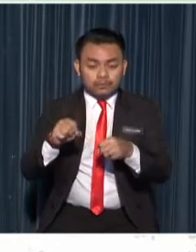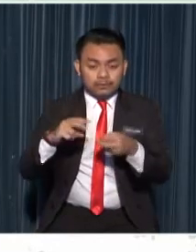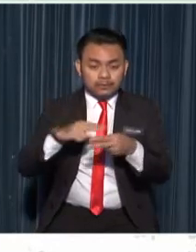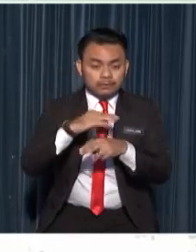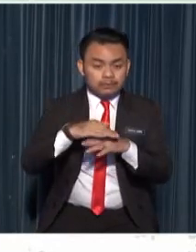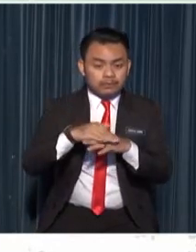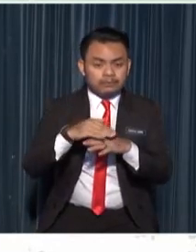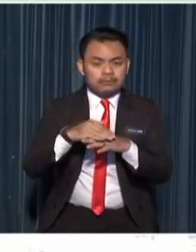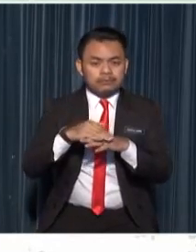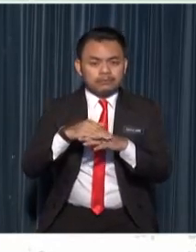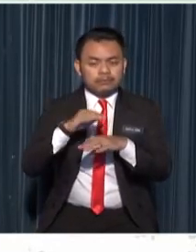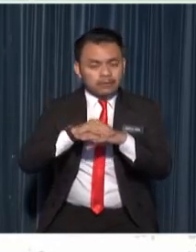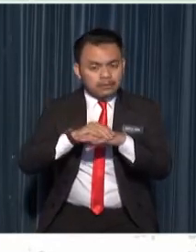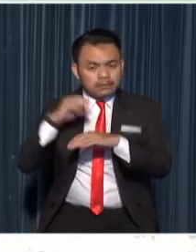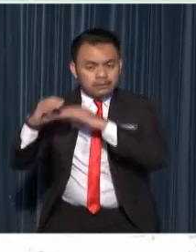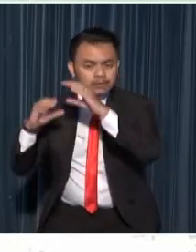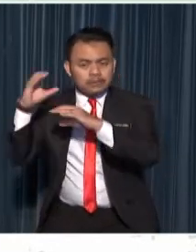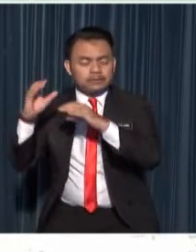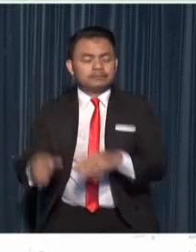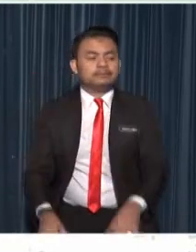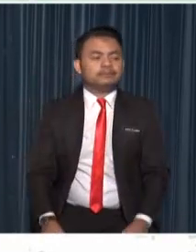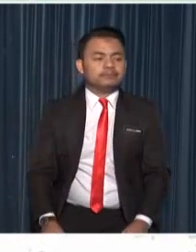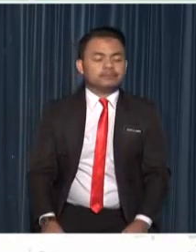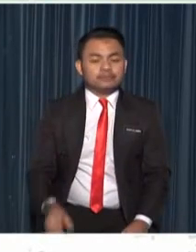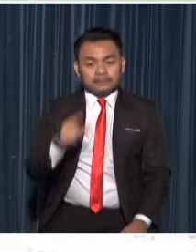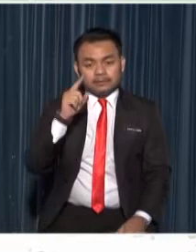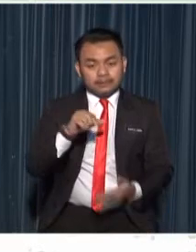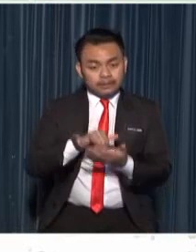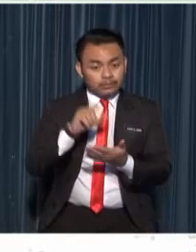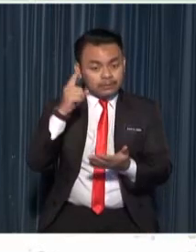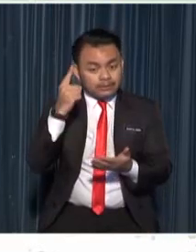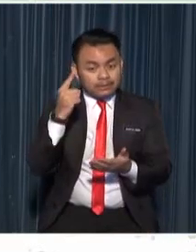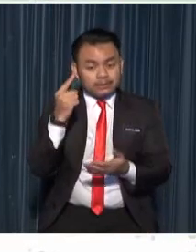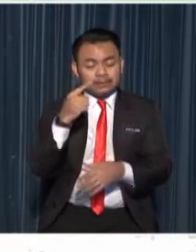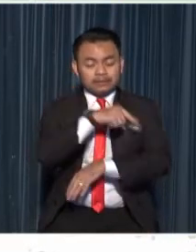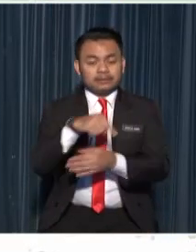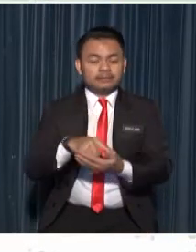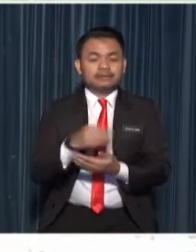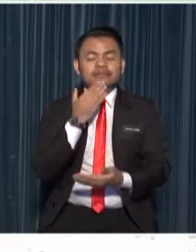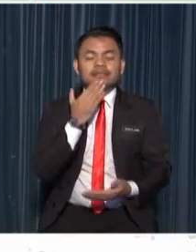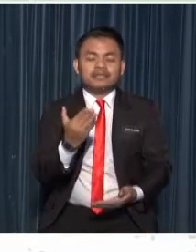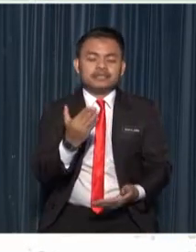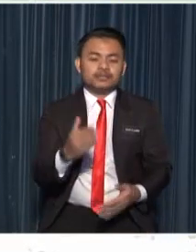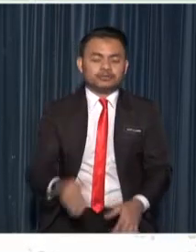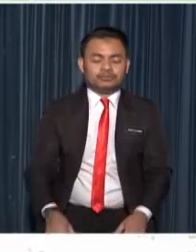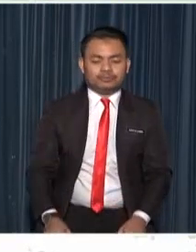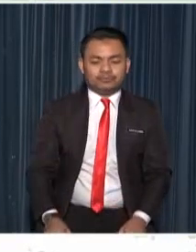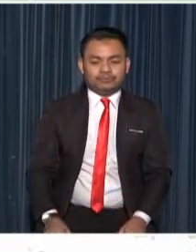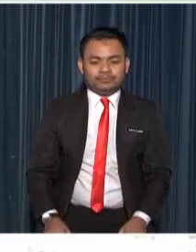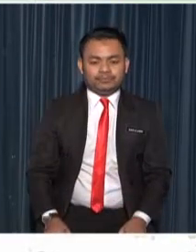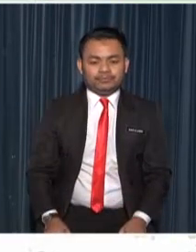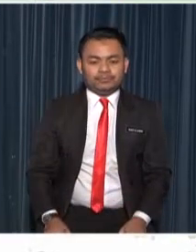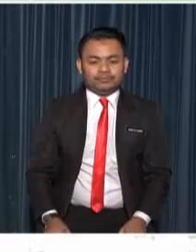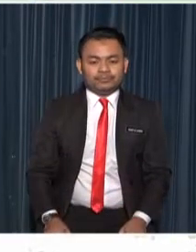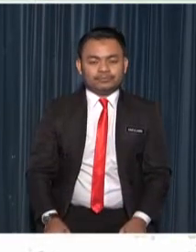ways that's it for today thank you so much for being here with me